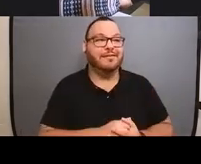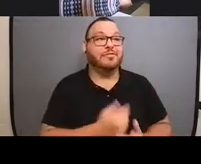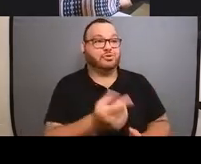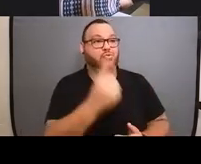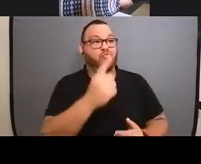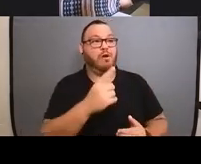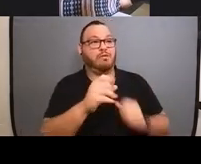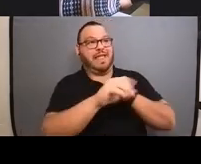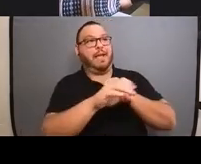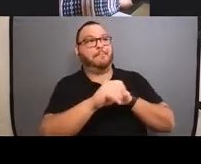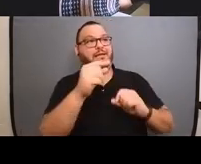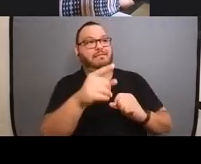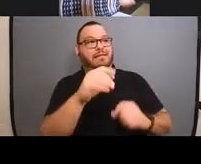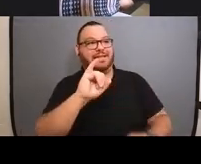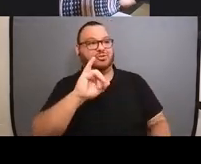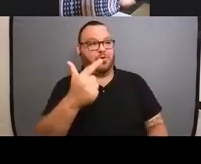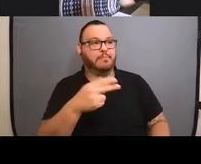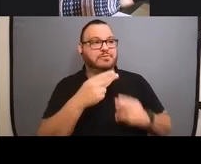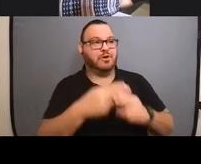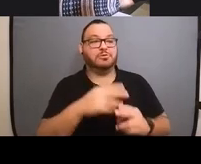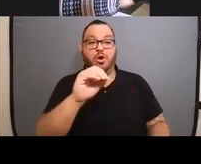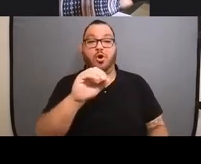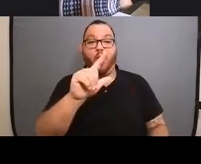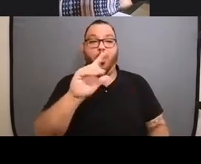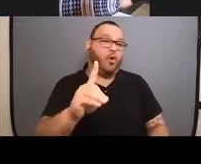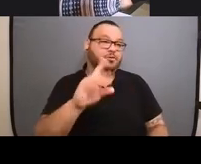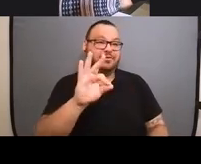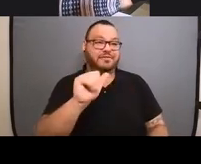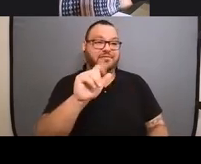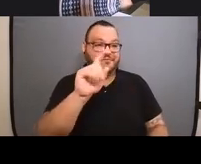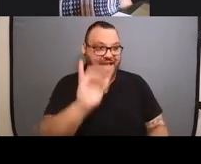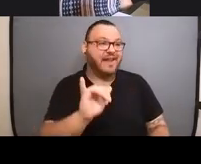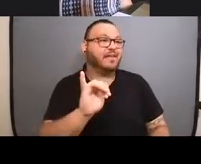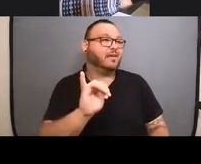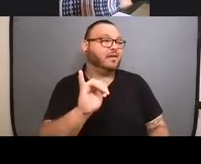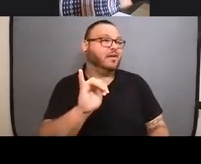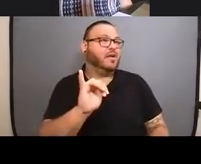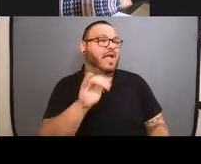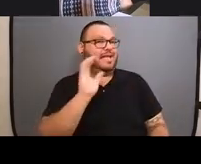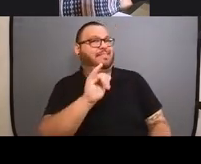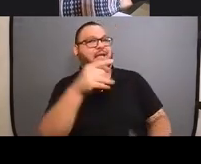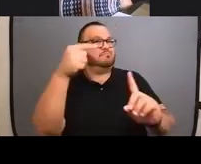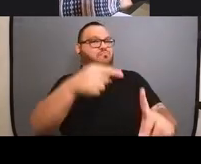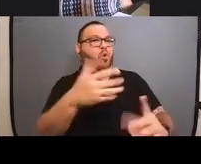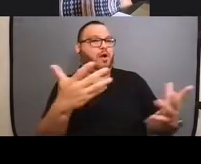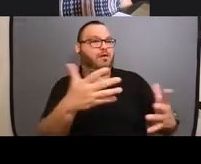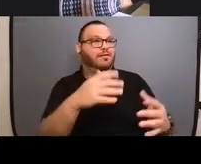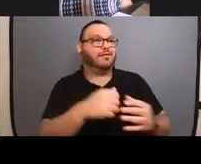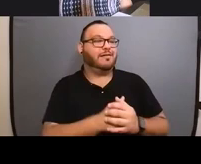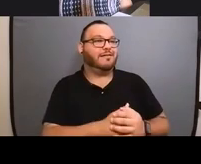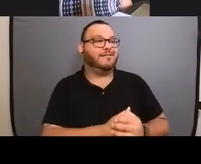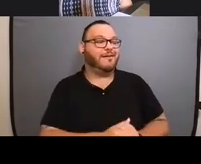and it's completely is hashtag old fatty F-A-T-T-Y. And in the whole point of it is that,